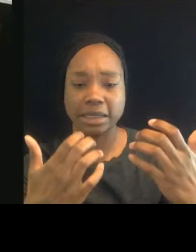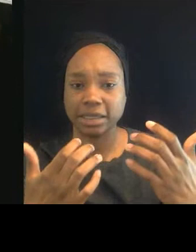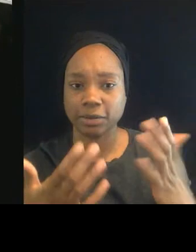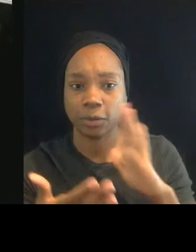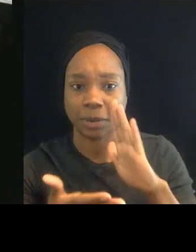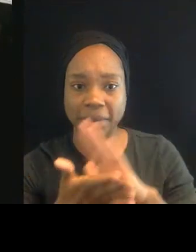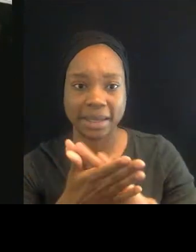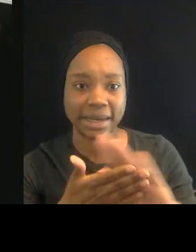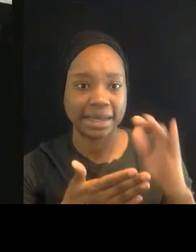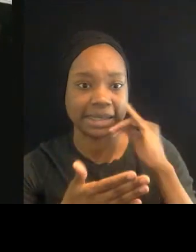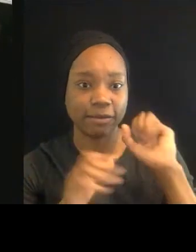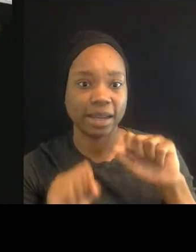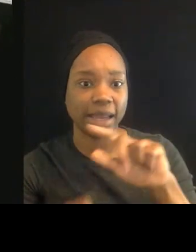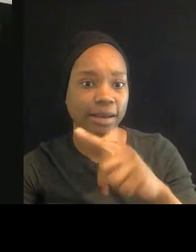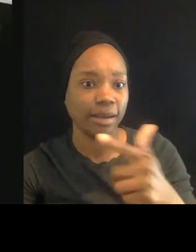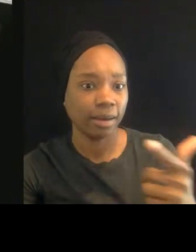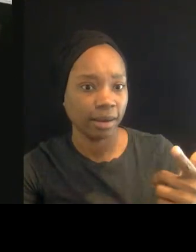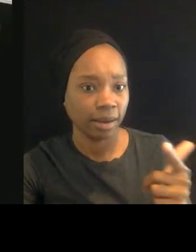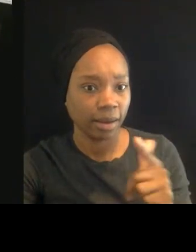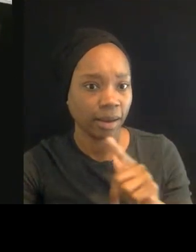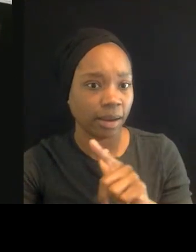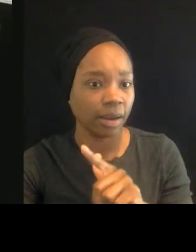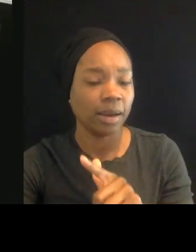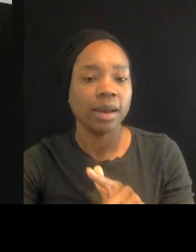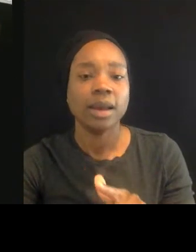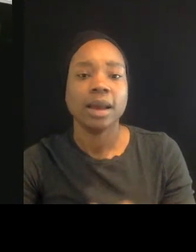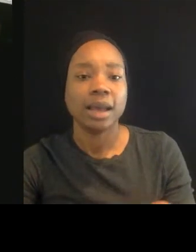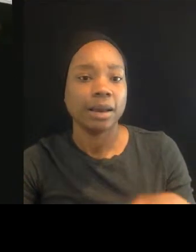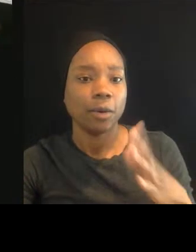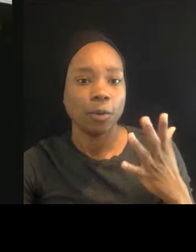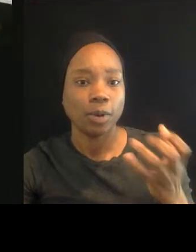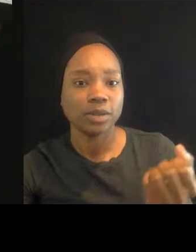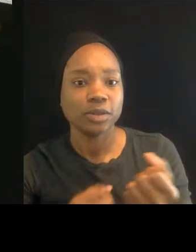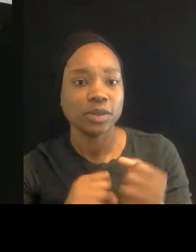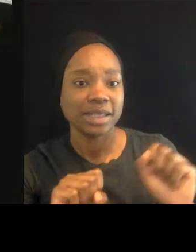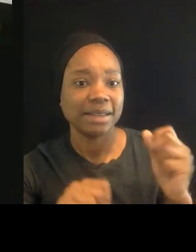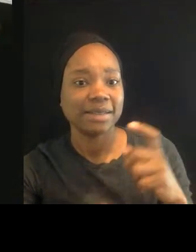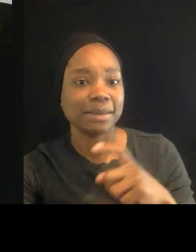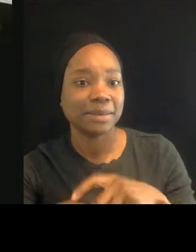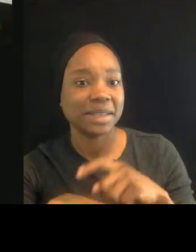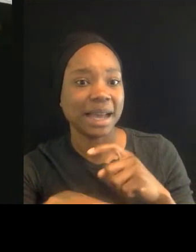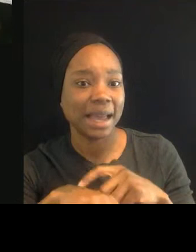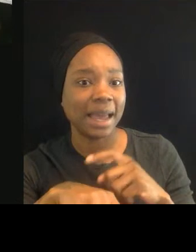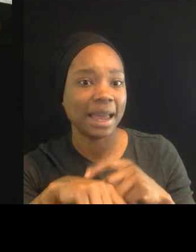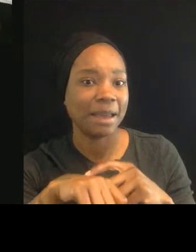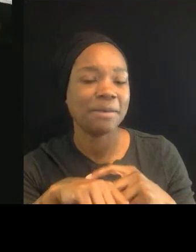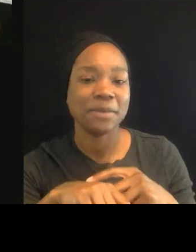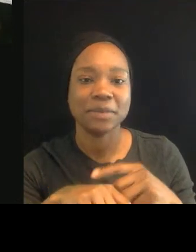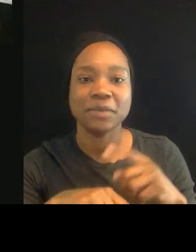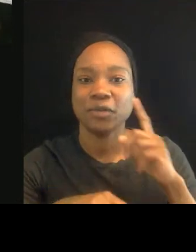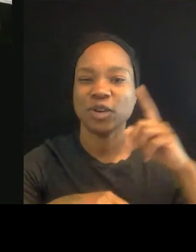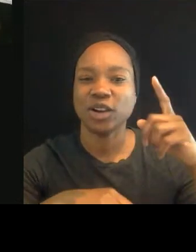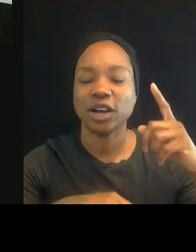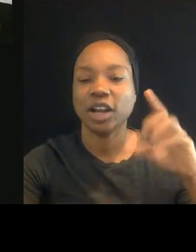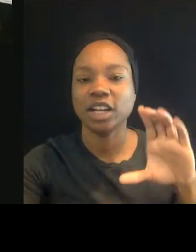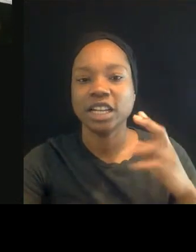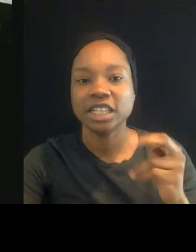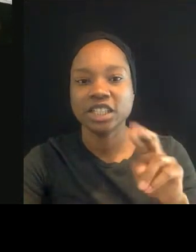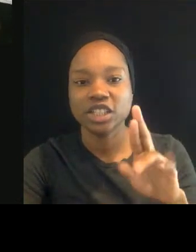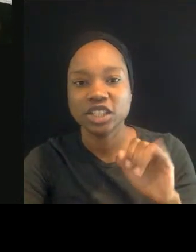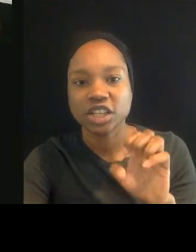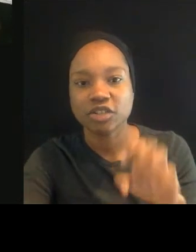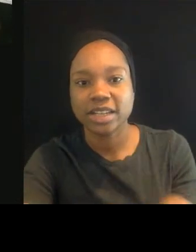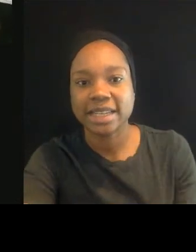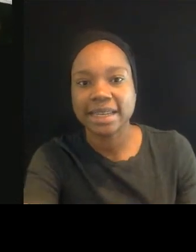Still remembering that we want to save some time to hear our beautiful kind of musical tribute at the end of this.